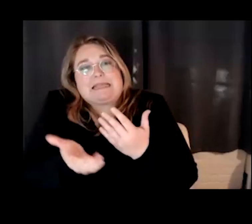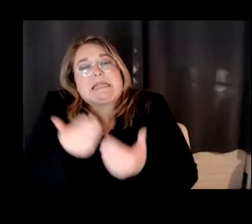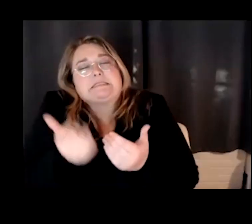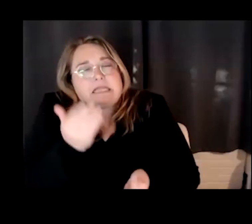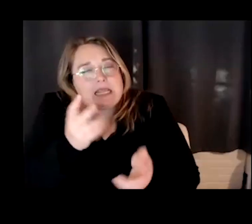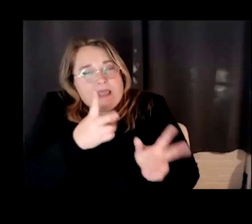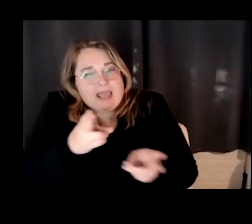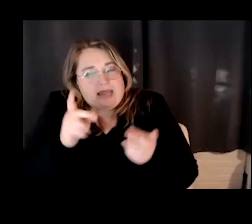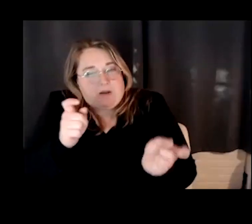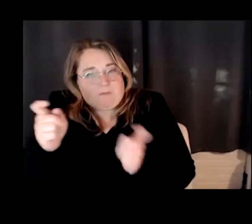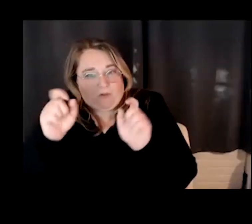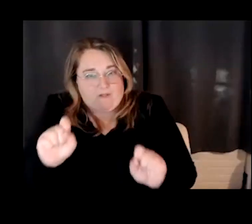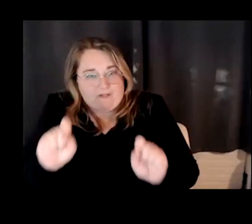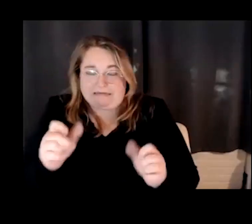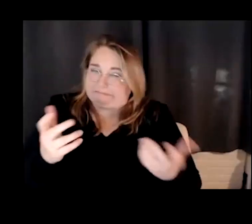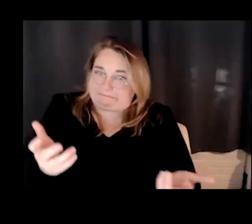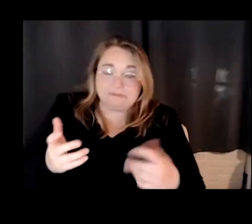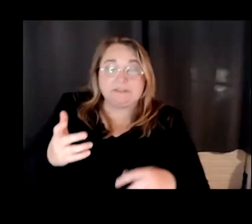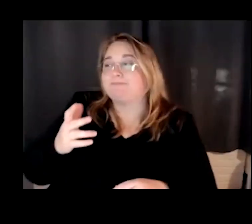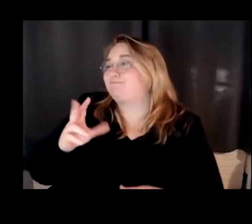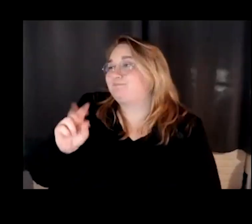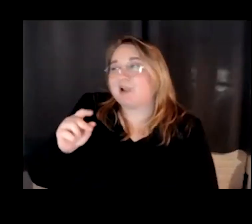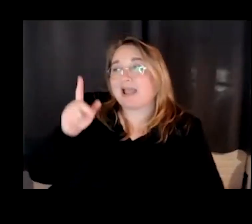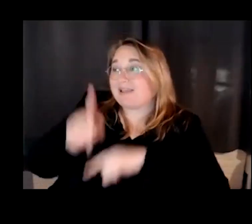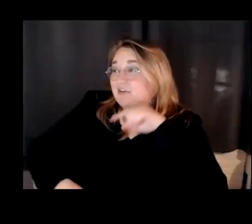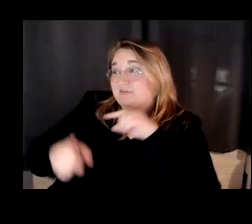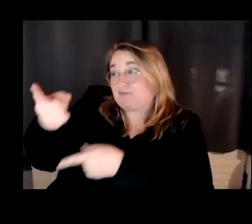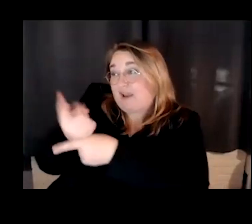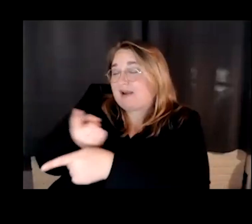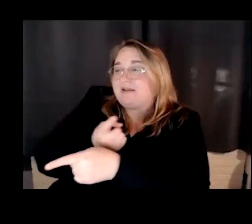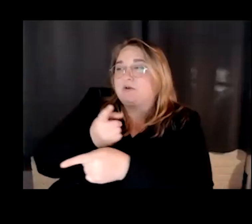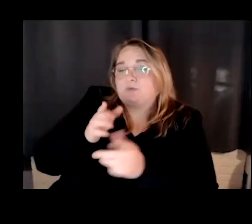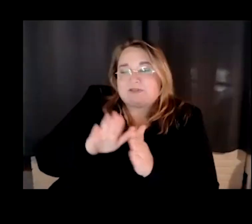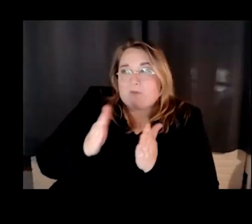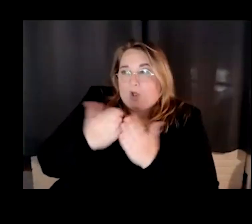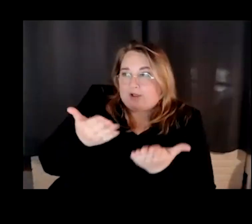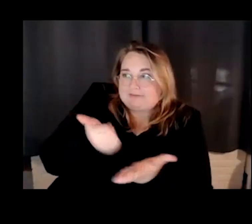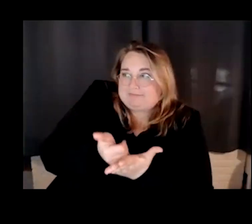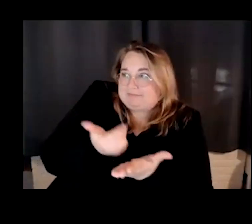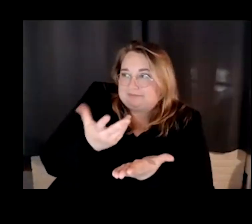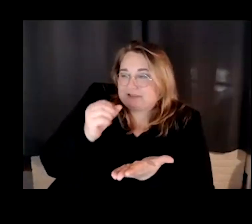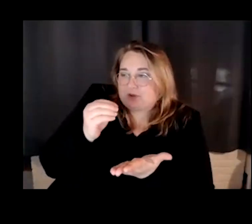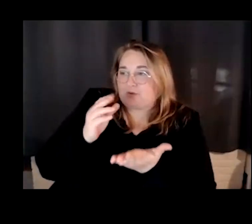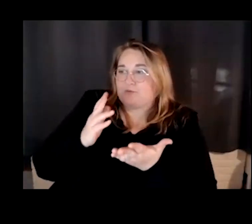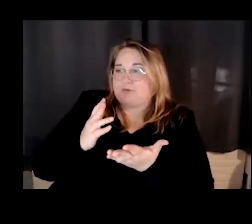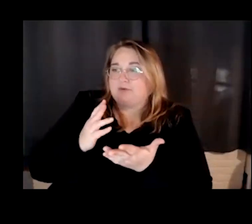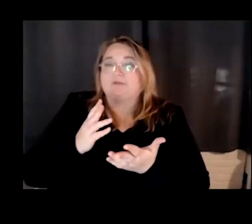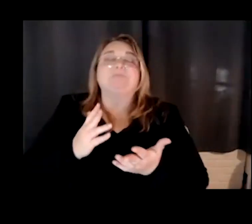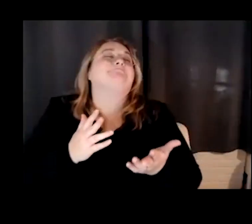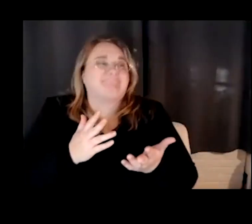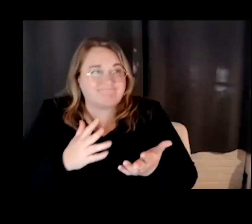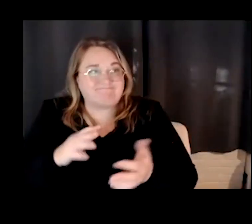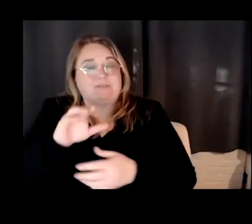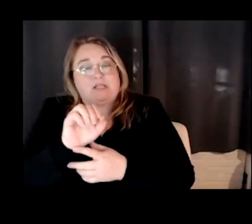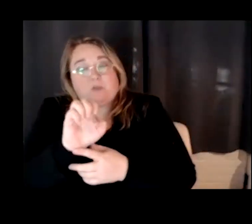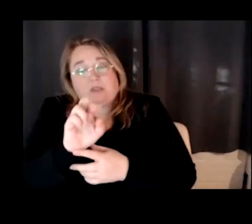I couldn't even edit it because it was a book. I couldn't really. Yeah. So that's some of the issues. That's some of the things that the OER community, I